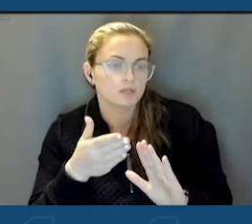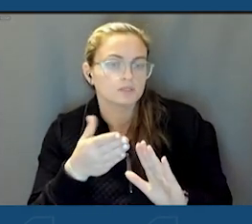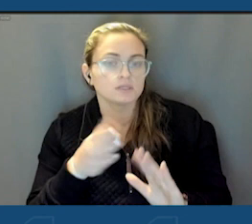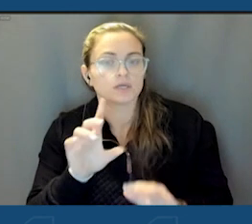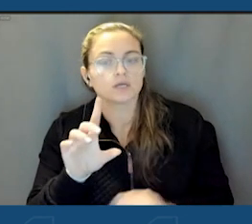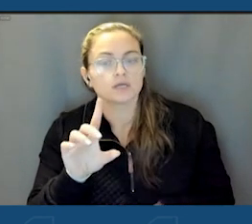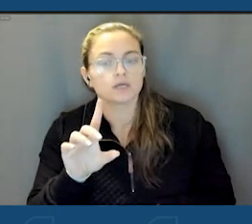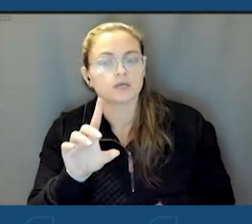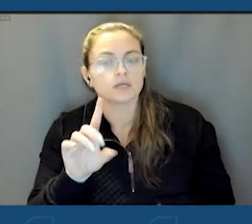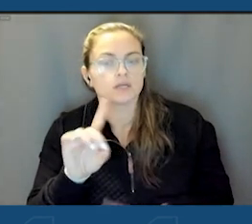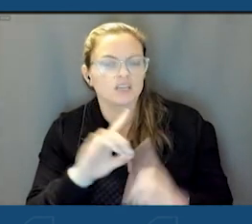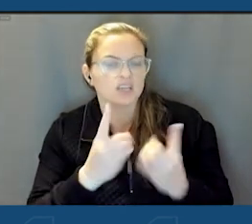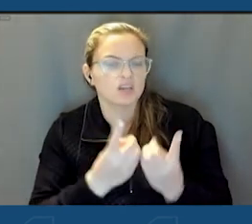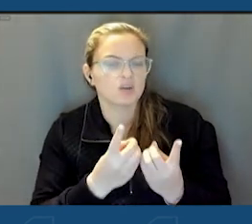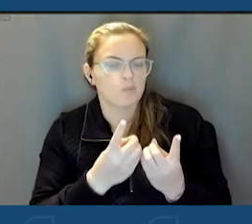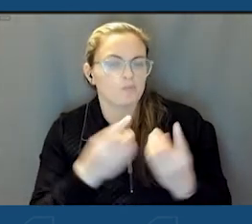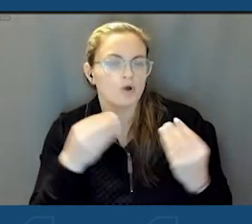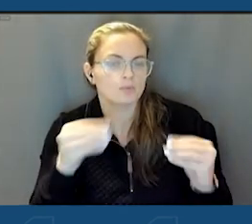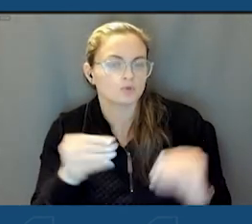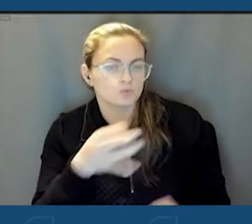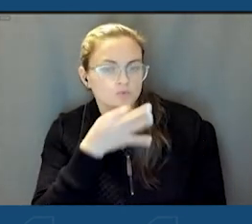very shortly. Um,